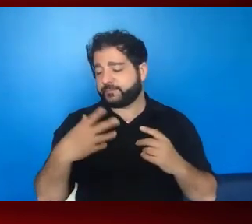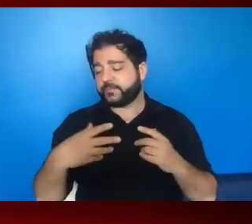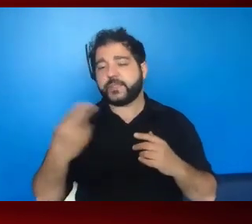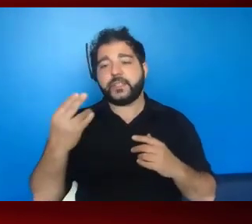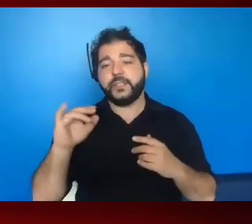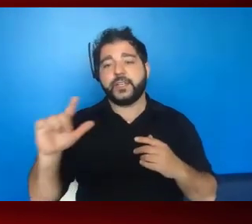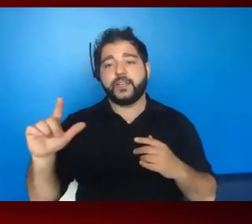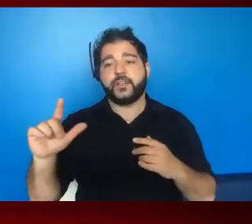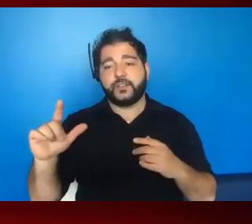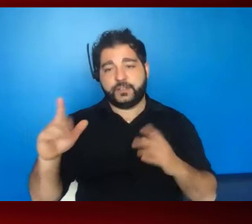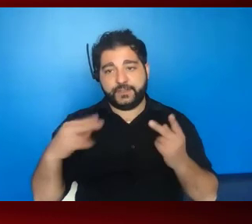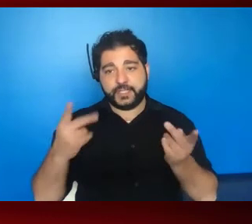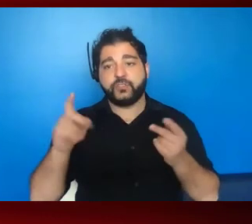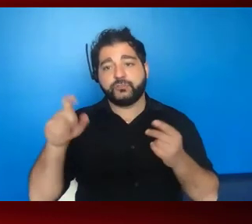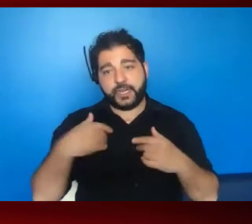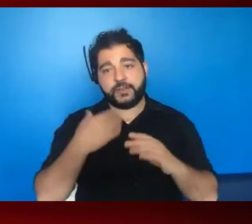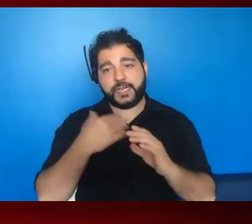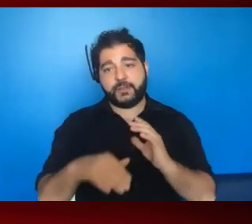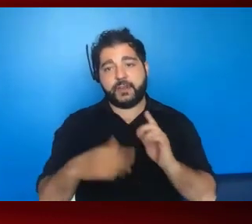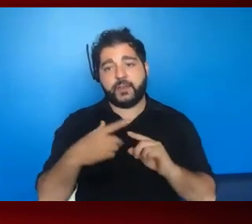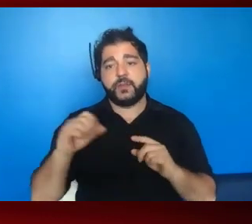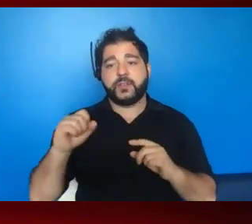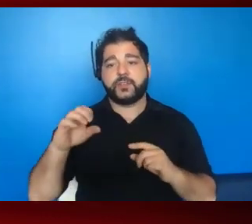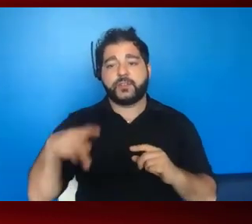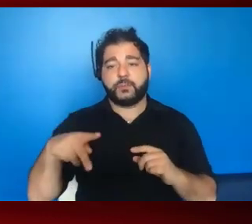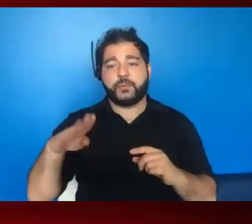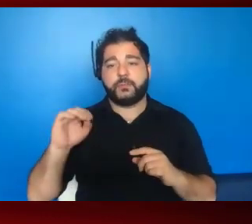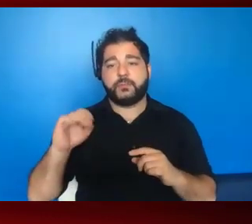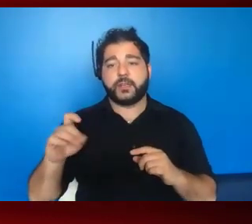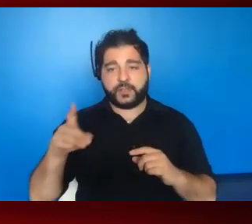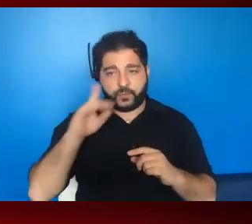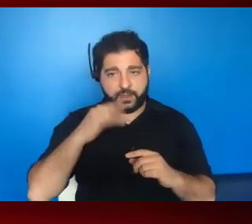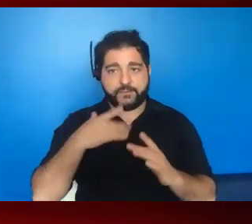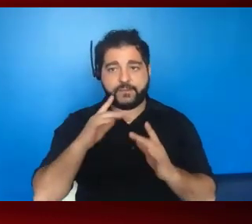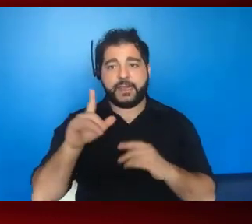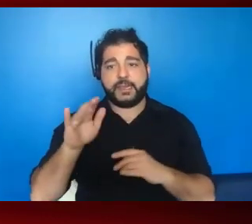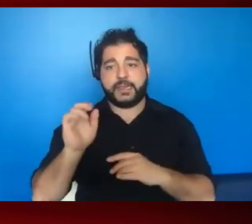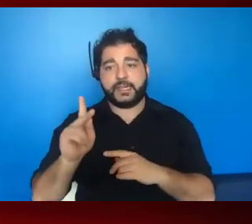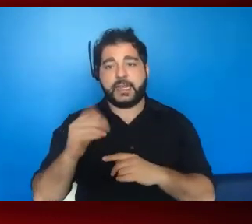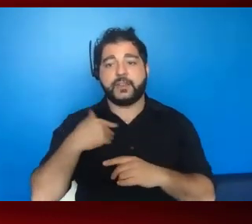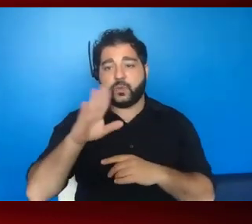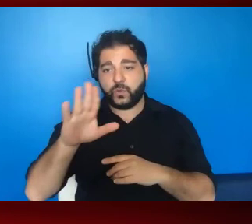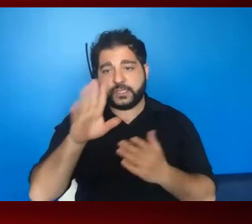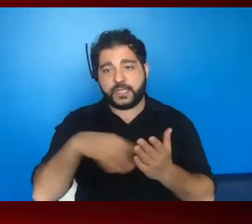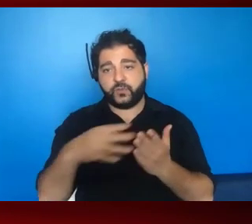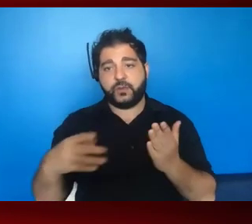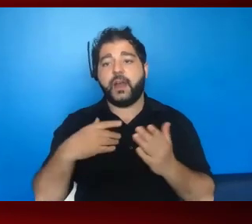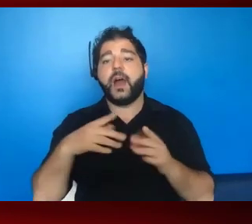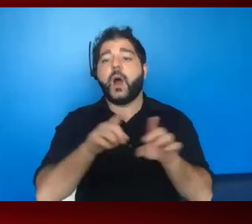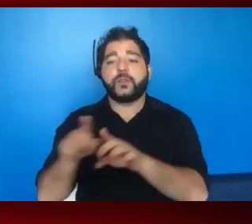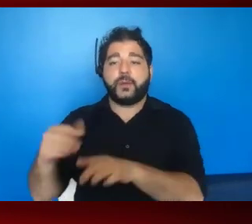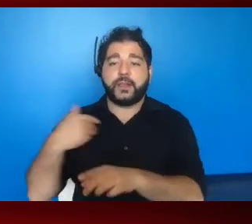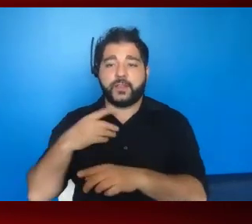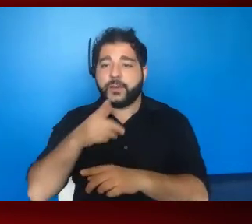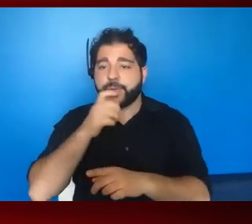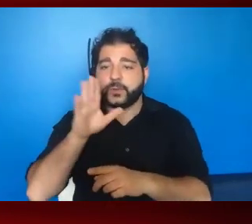visits, then you should have an email from soapbox and it will have a link and it has your schedule and it has who